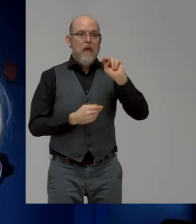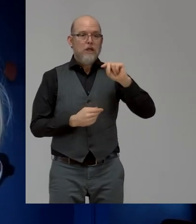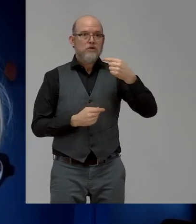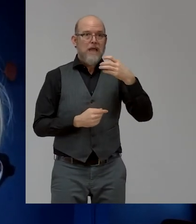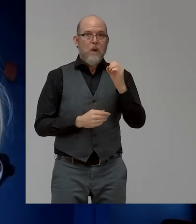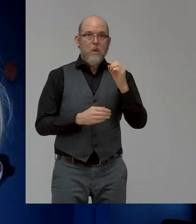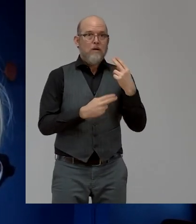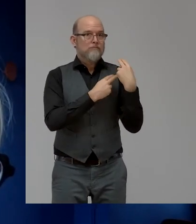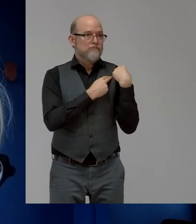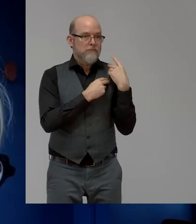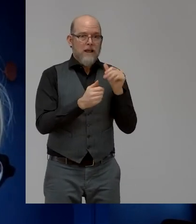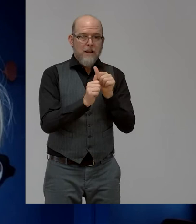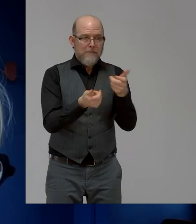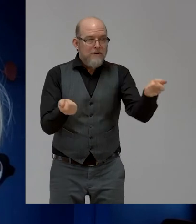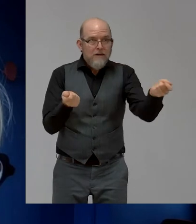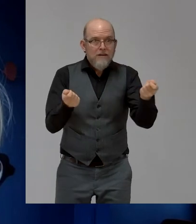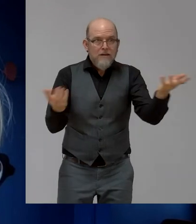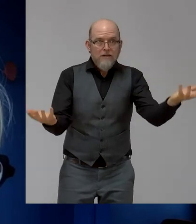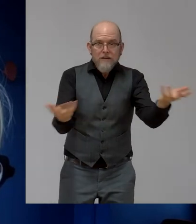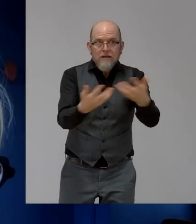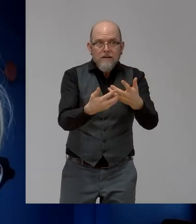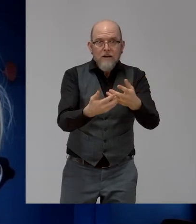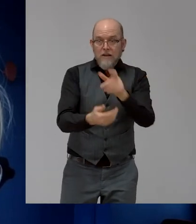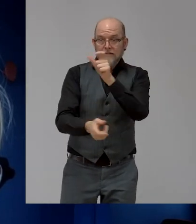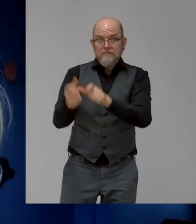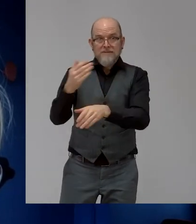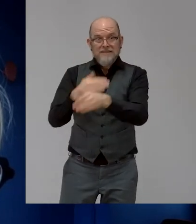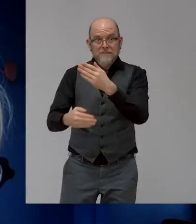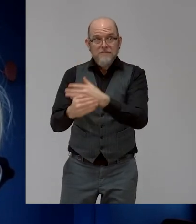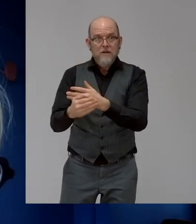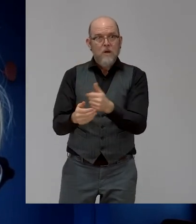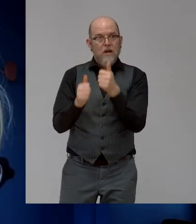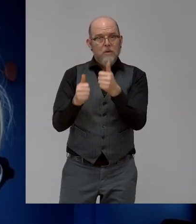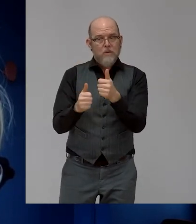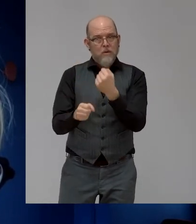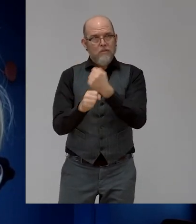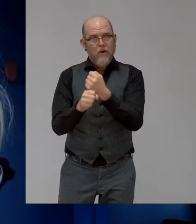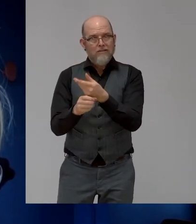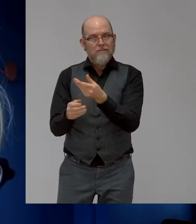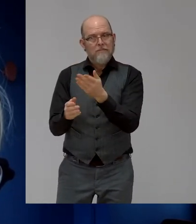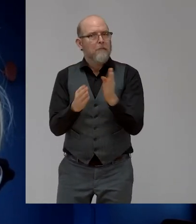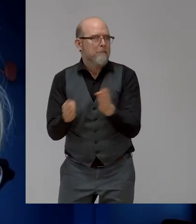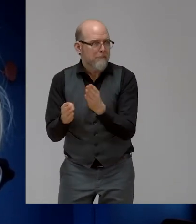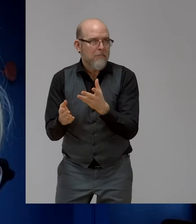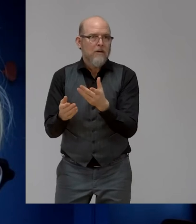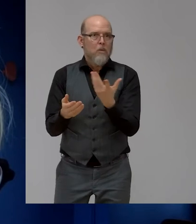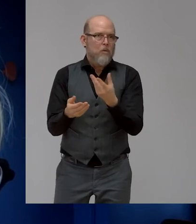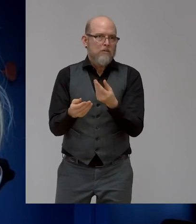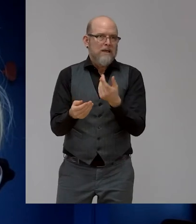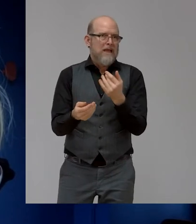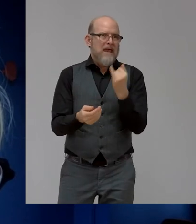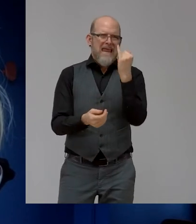persons with disabilities are getting decent jobs, as we call them in the ILO, and not just sort of only entry positions,